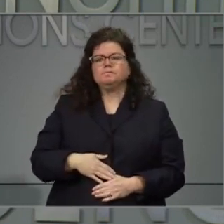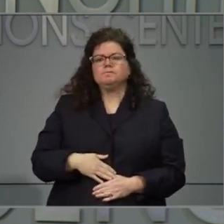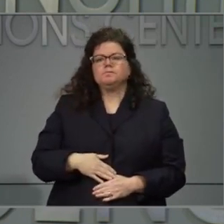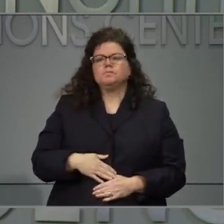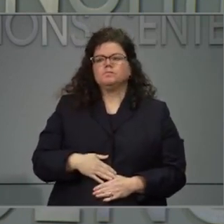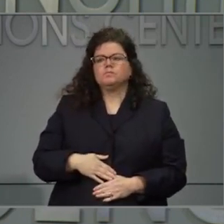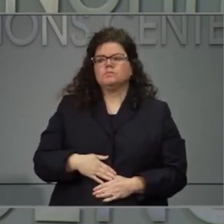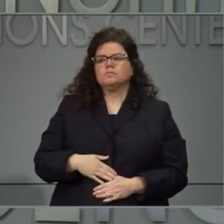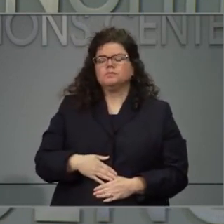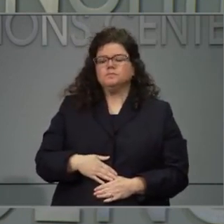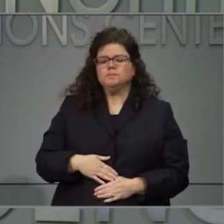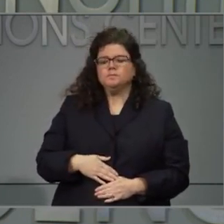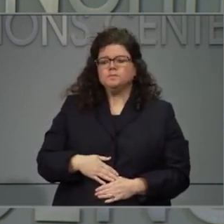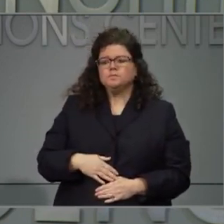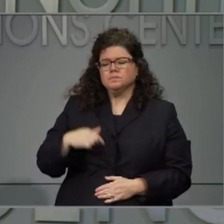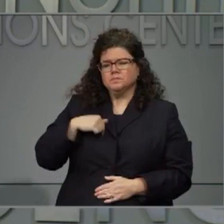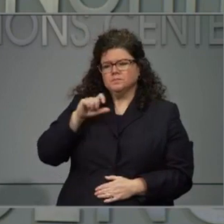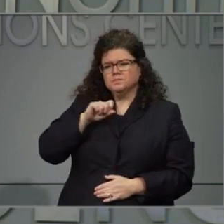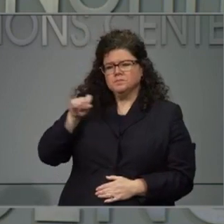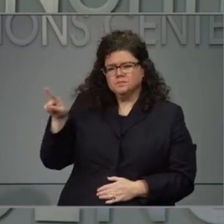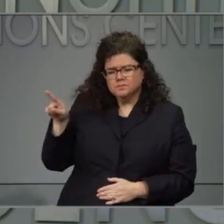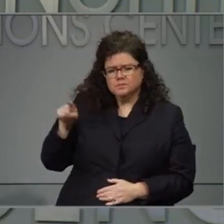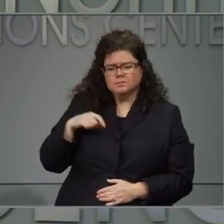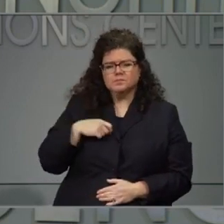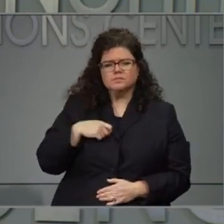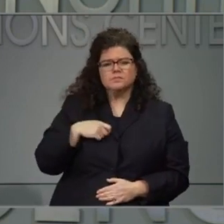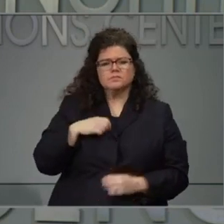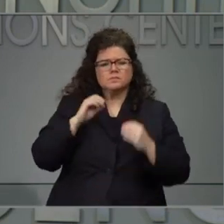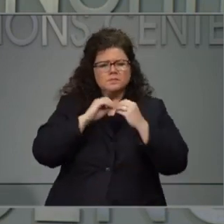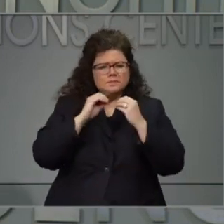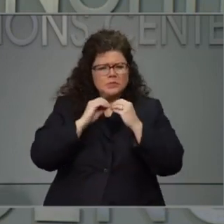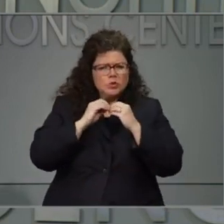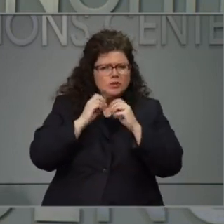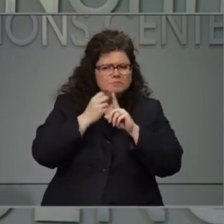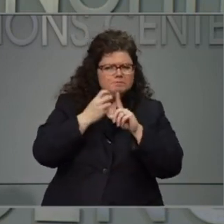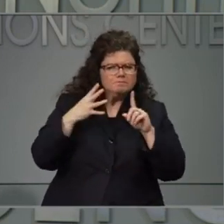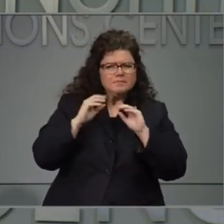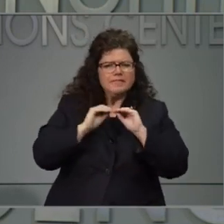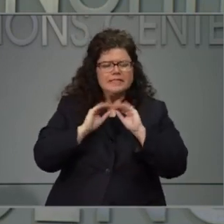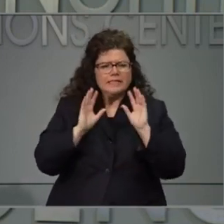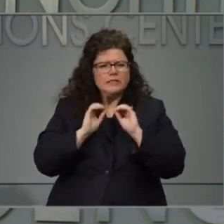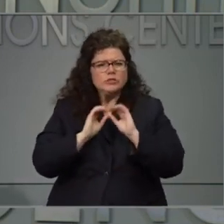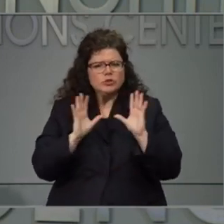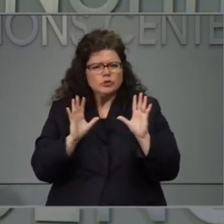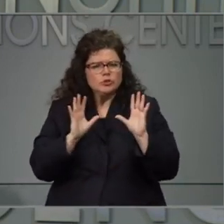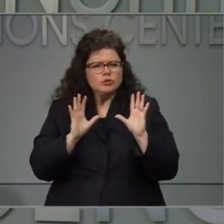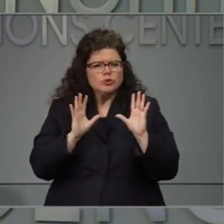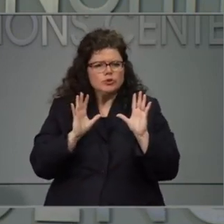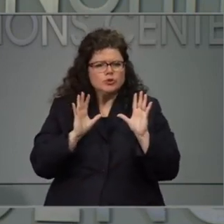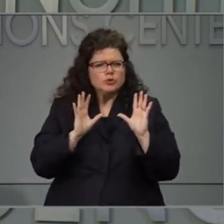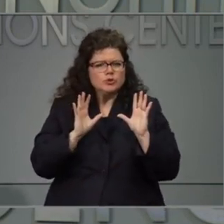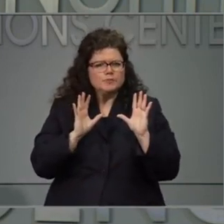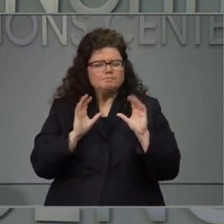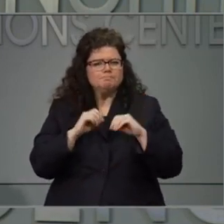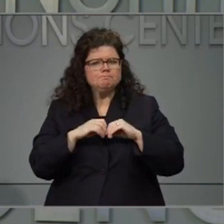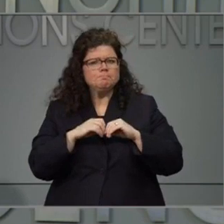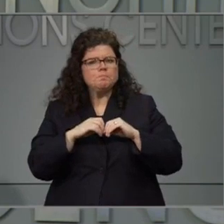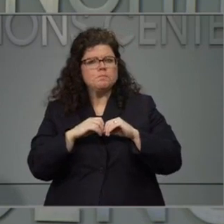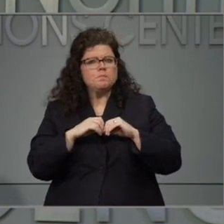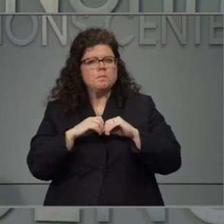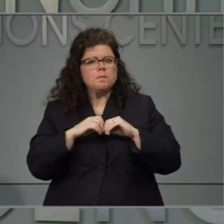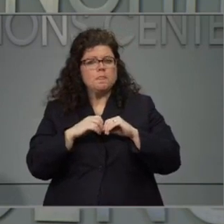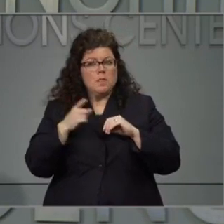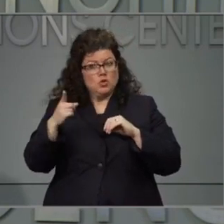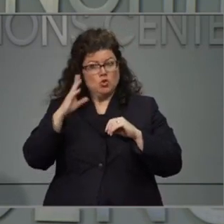from the Daily Record and Dunn. I'd like to follow up on the last comments. When will be –